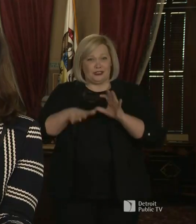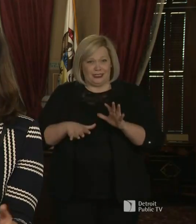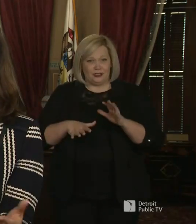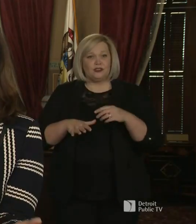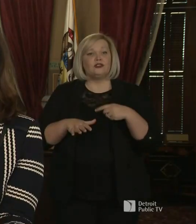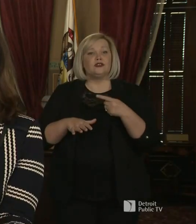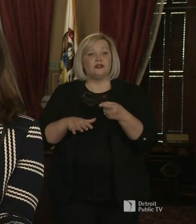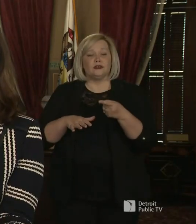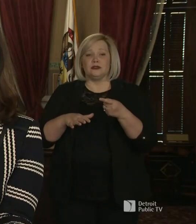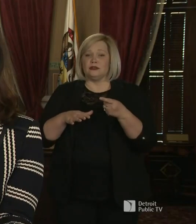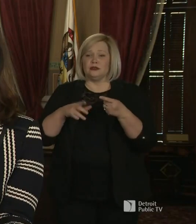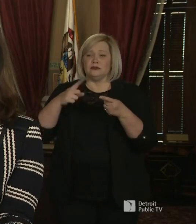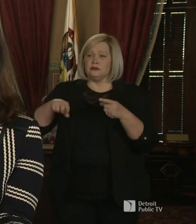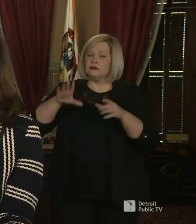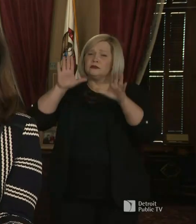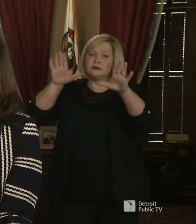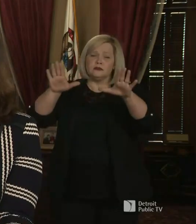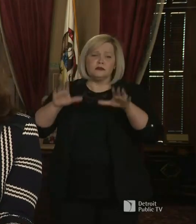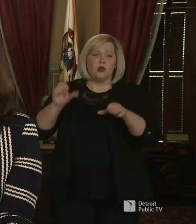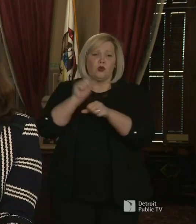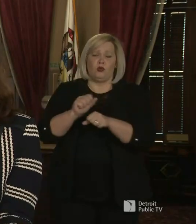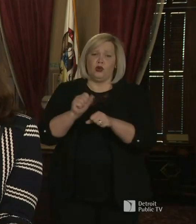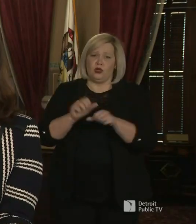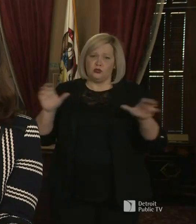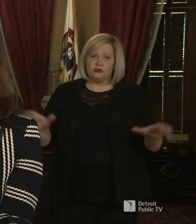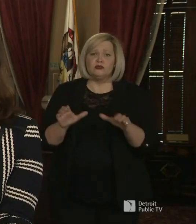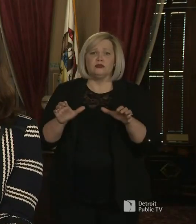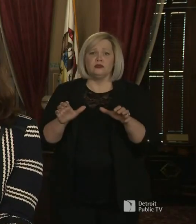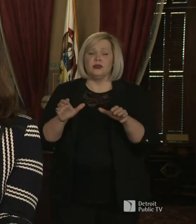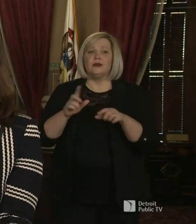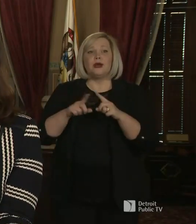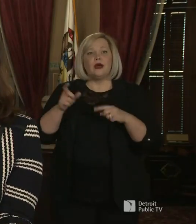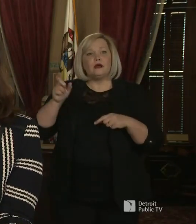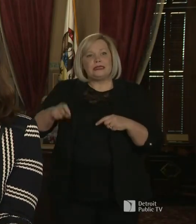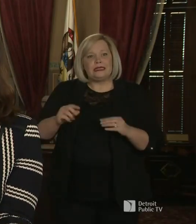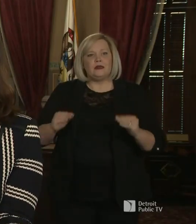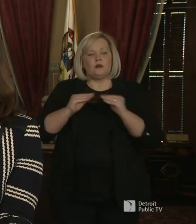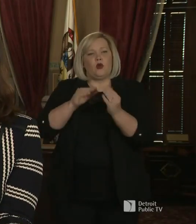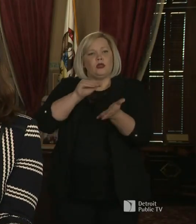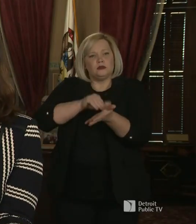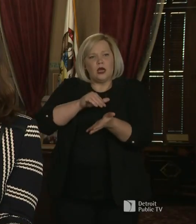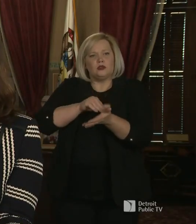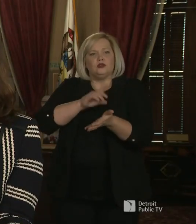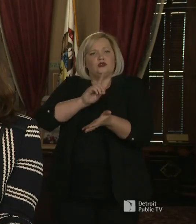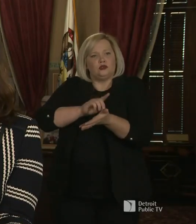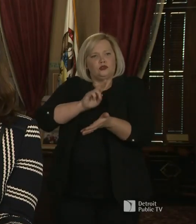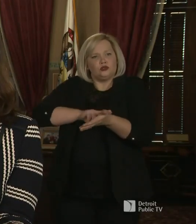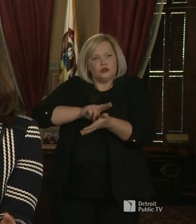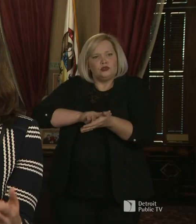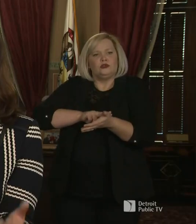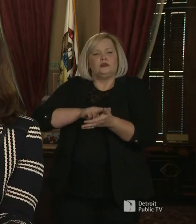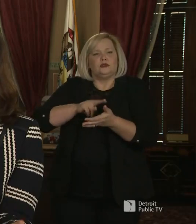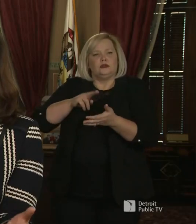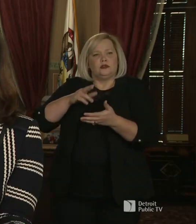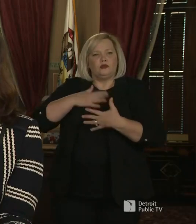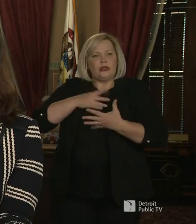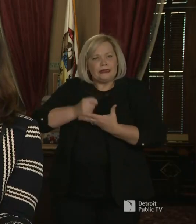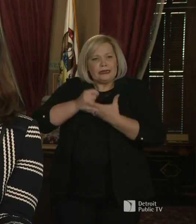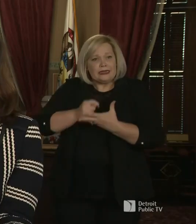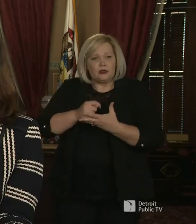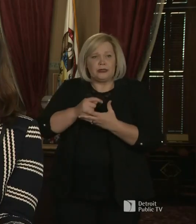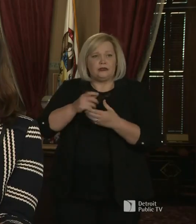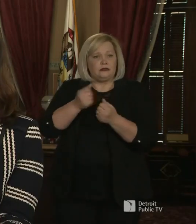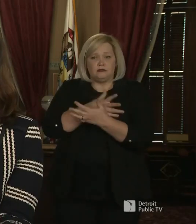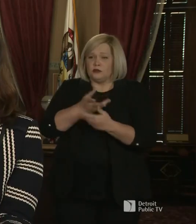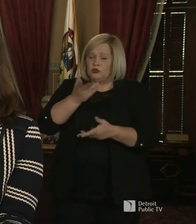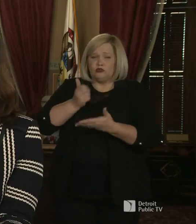uh, incredible work that is going in there. We will need help to staff it though, and so this is one of the, um, sure needs that